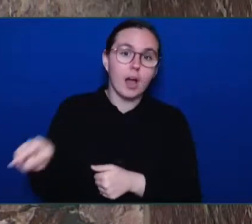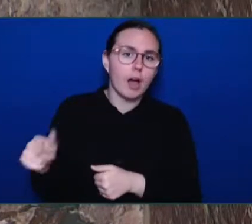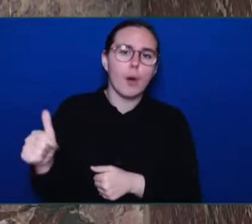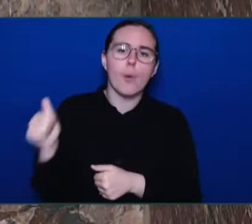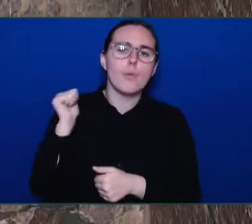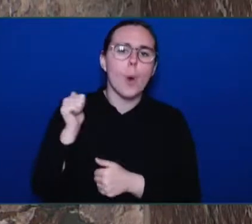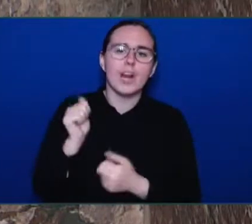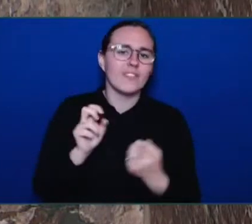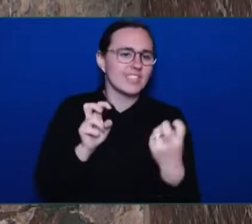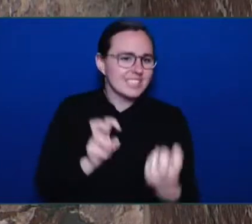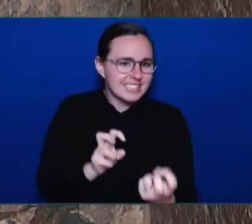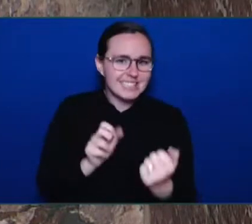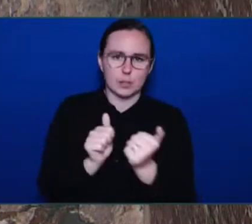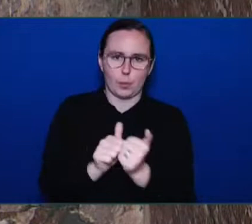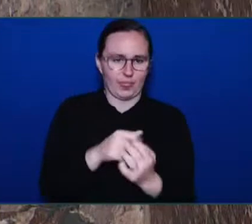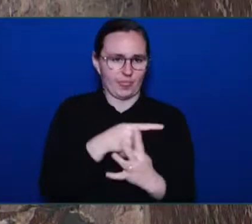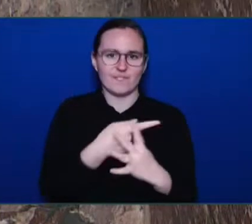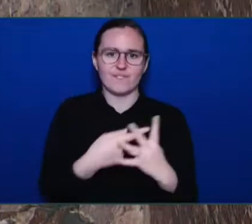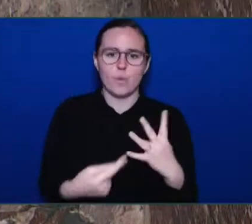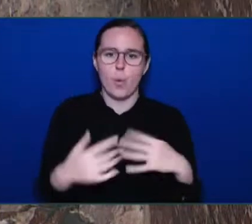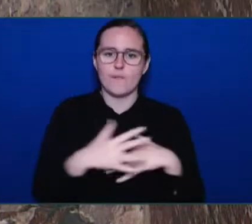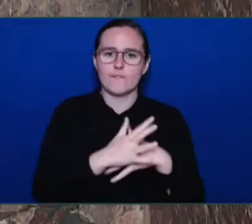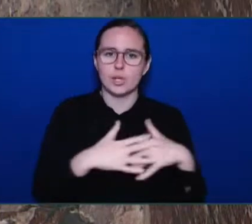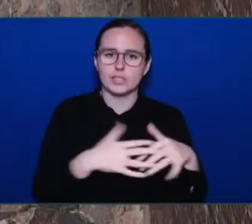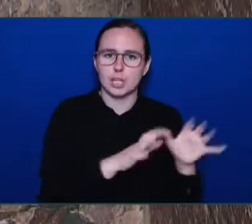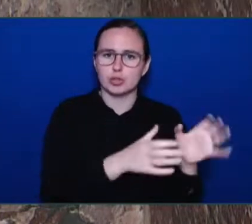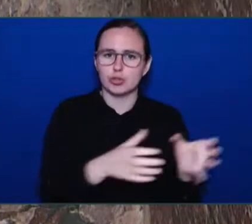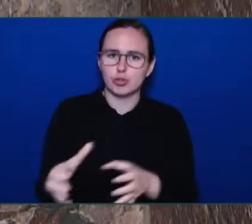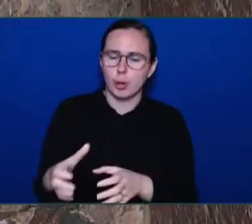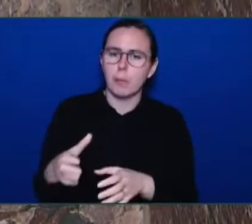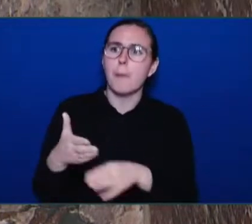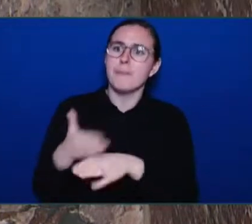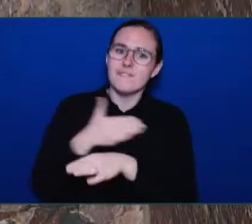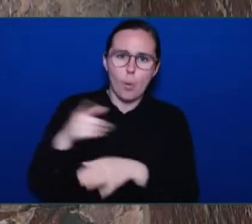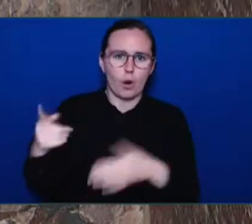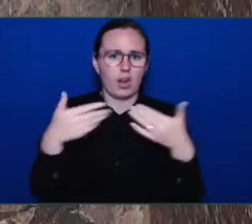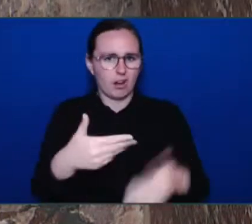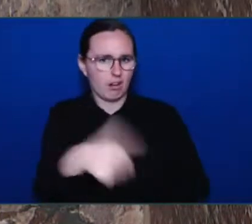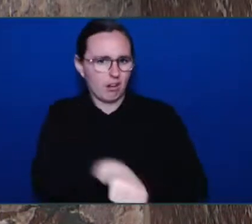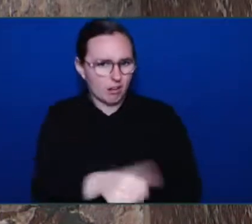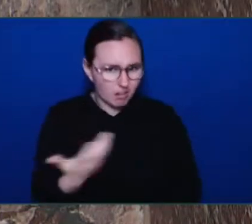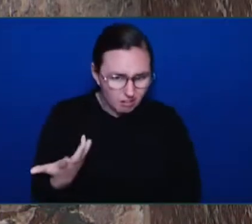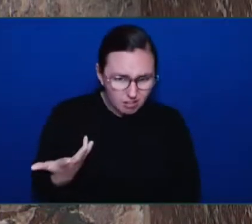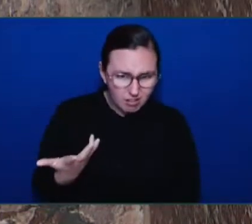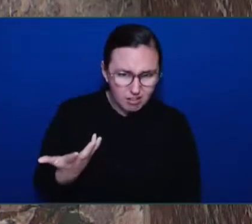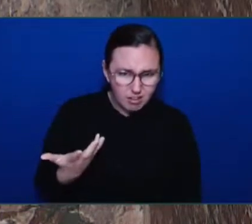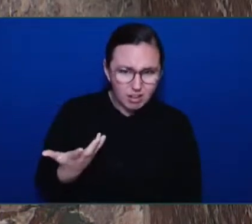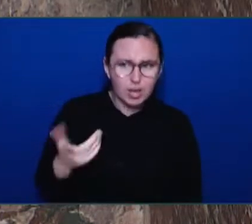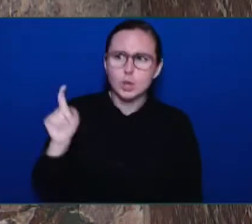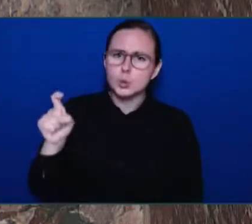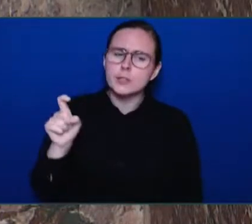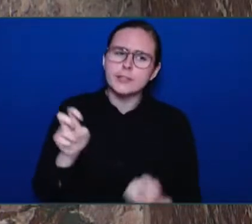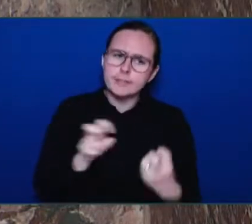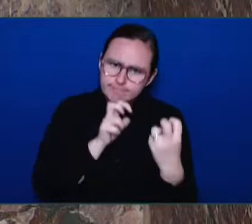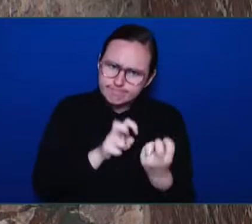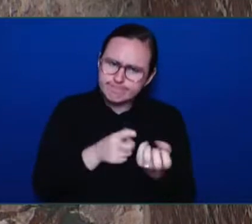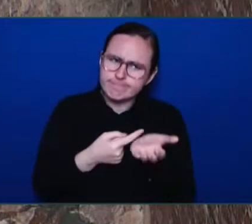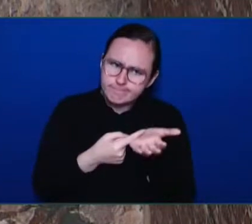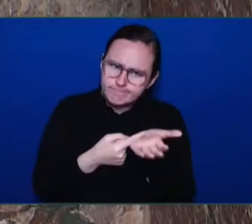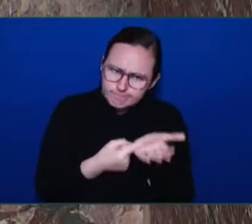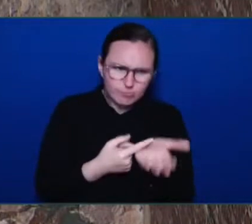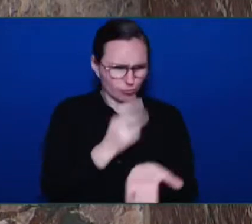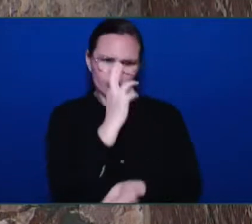prior to killing the bid. It was highly disrespectful not to do so. Councillor Wilson-Williams of the